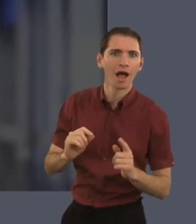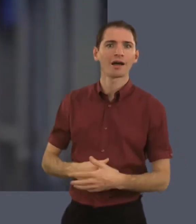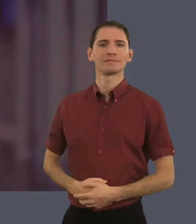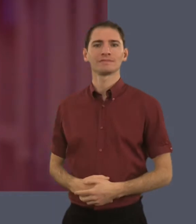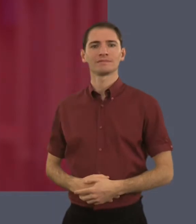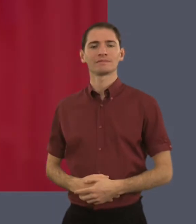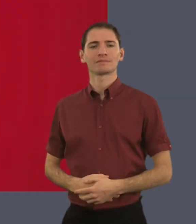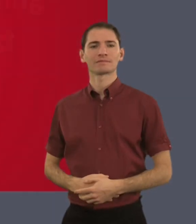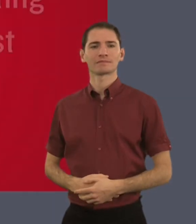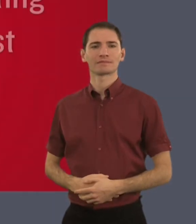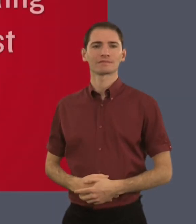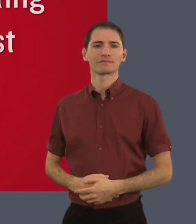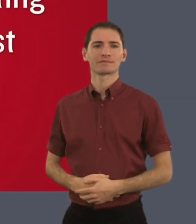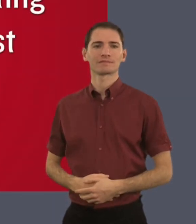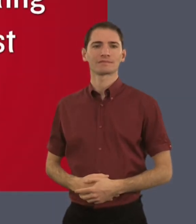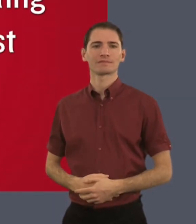excited for the future.